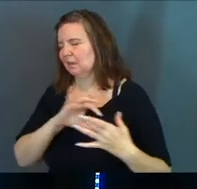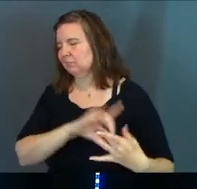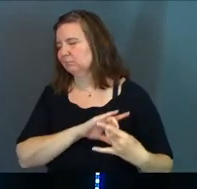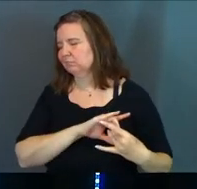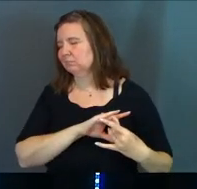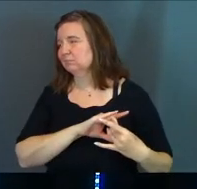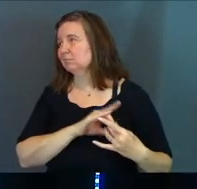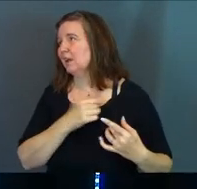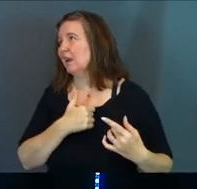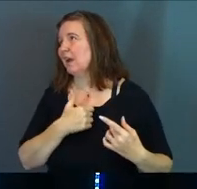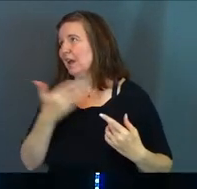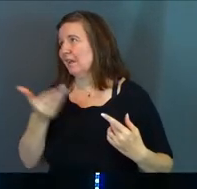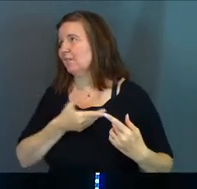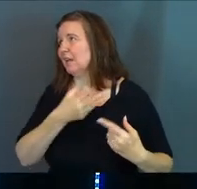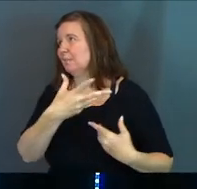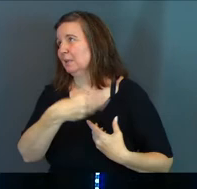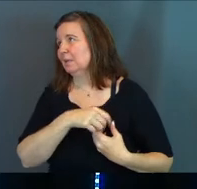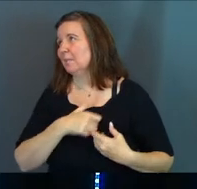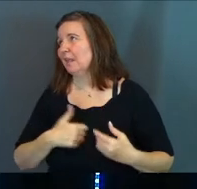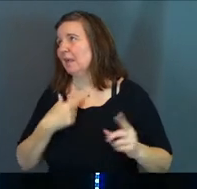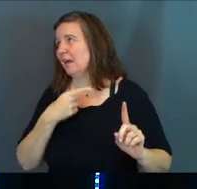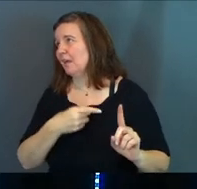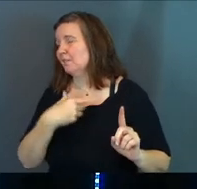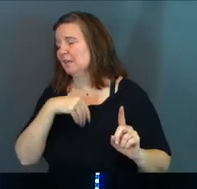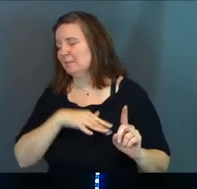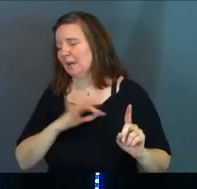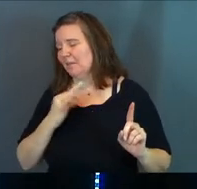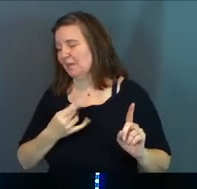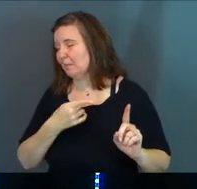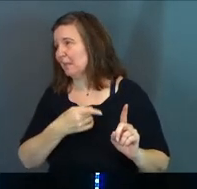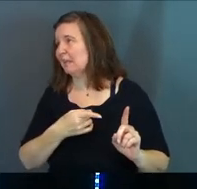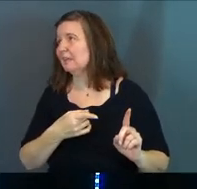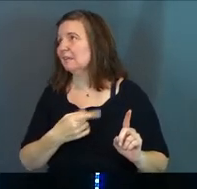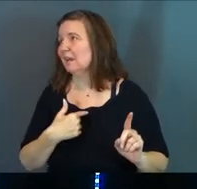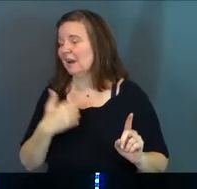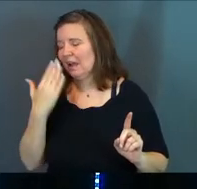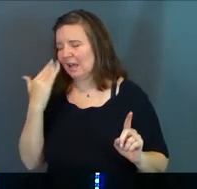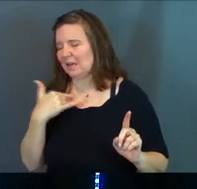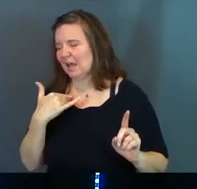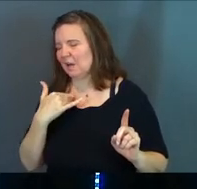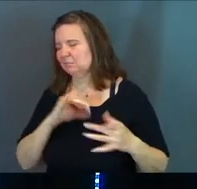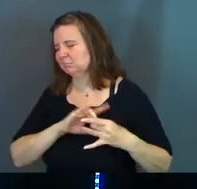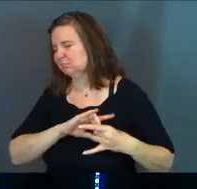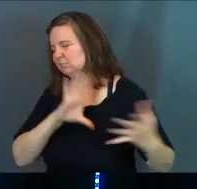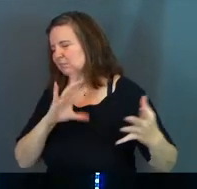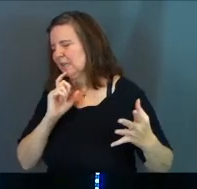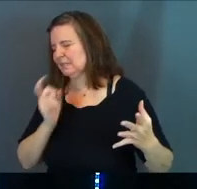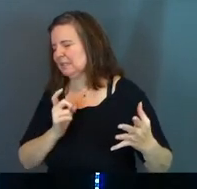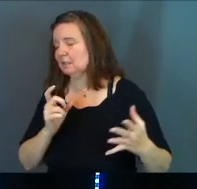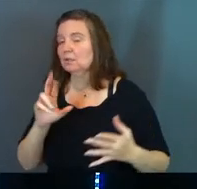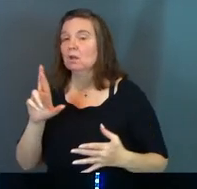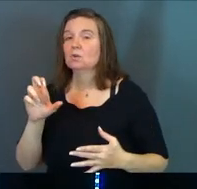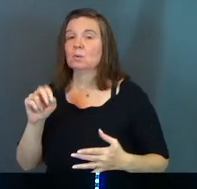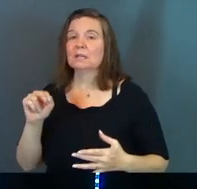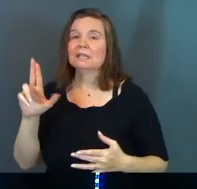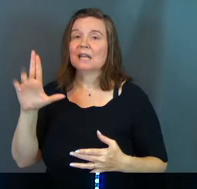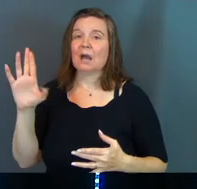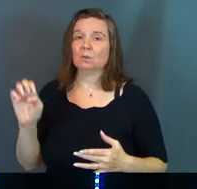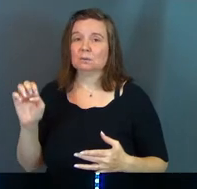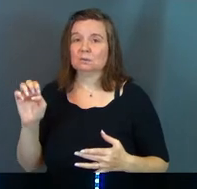a foothold. And that I invited him into my life and into my family here. And I now renounce that sin. Say renounce.